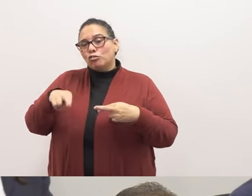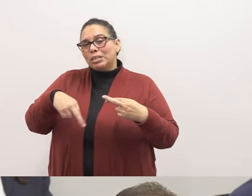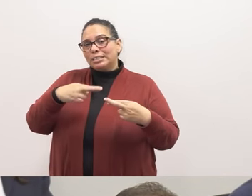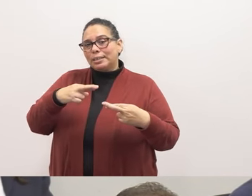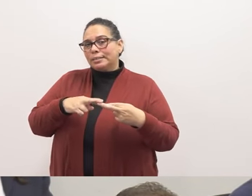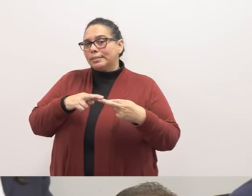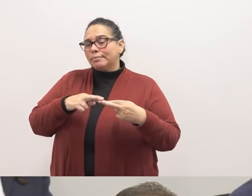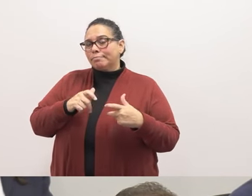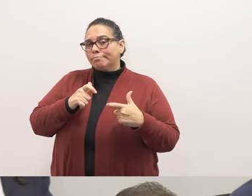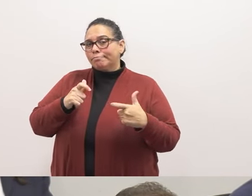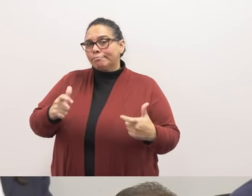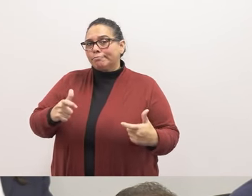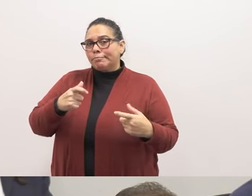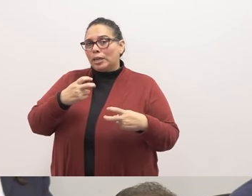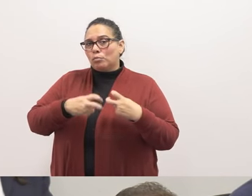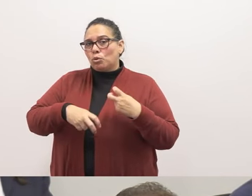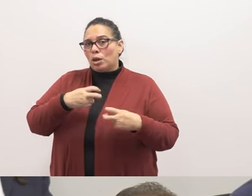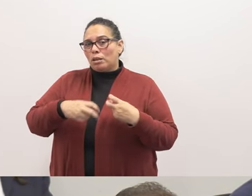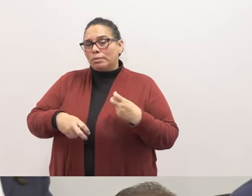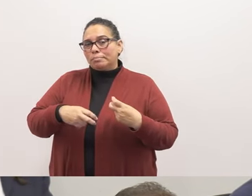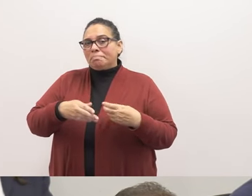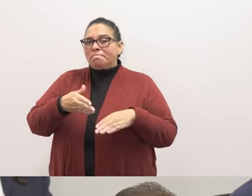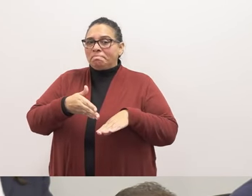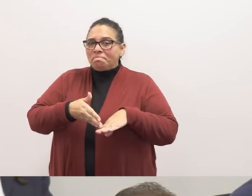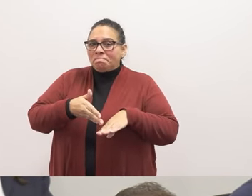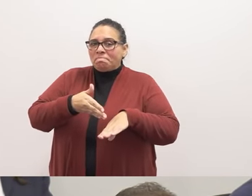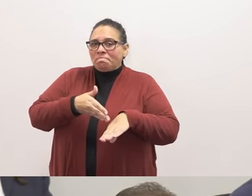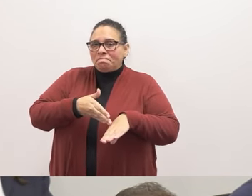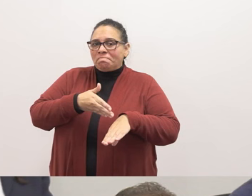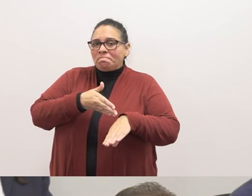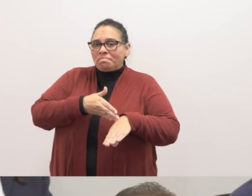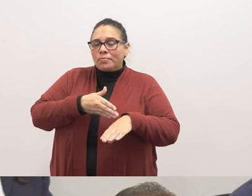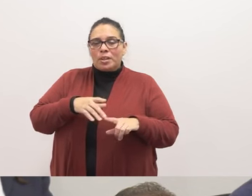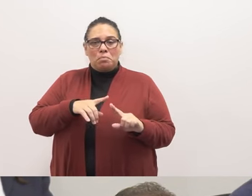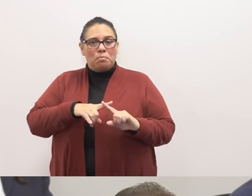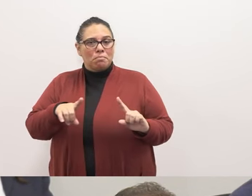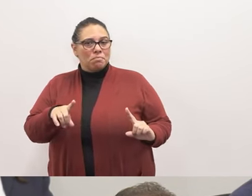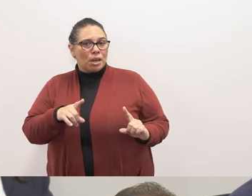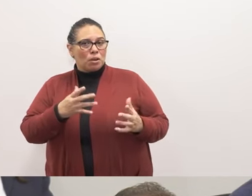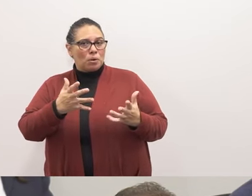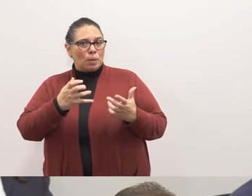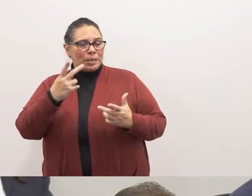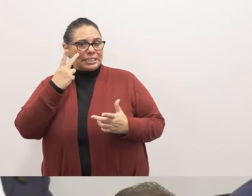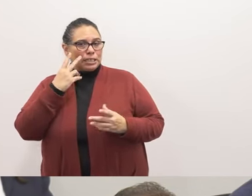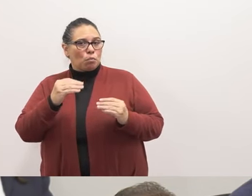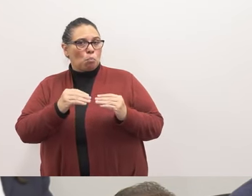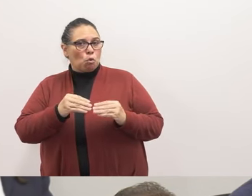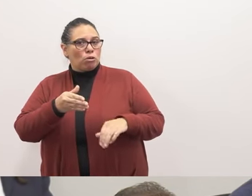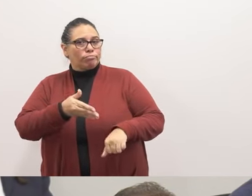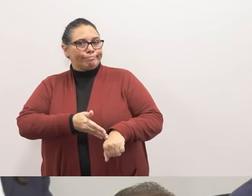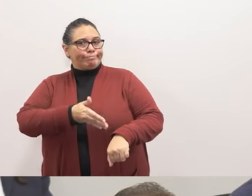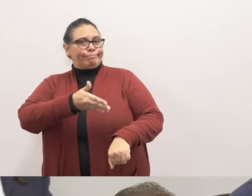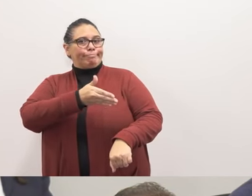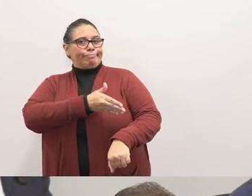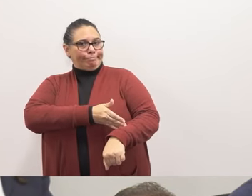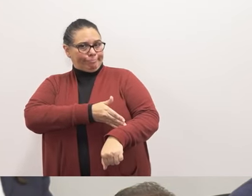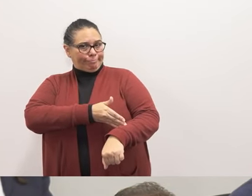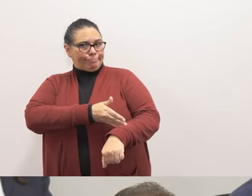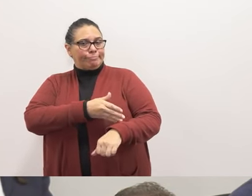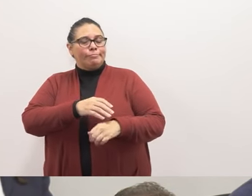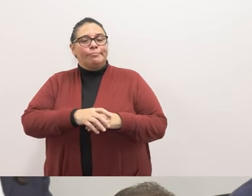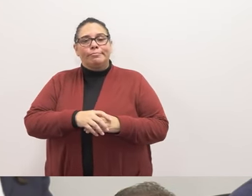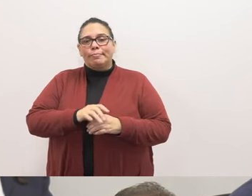problem, but it is improving, but we'd like to see more improvement on this, as Ruthie was